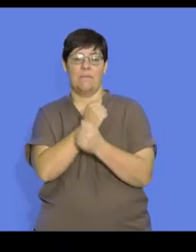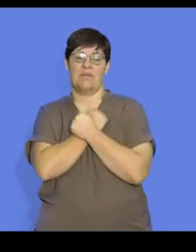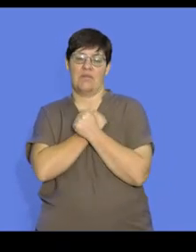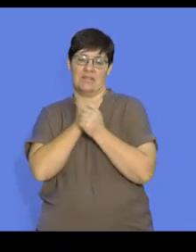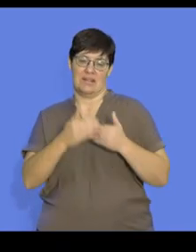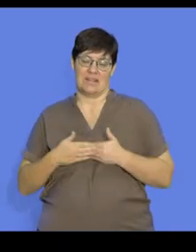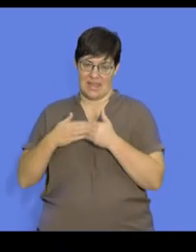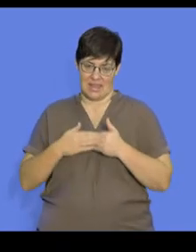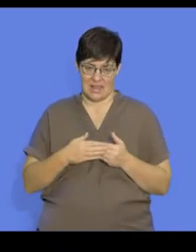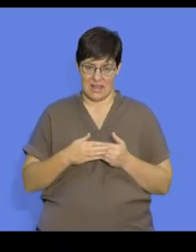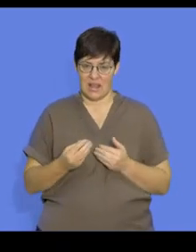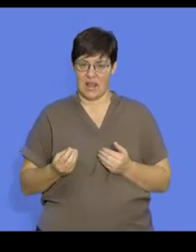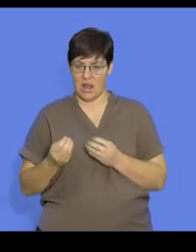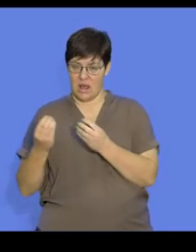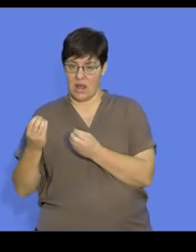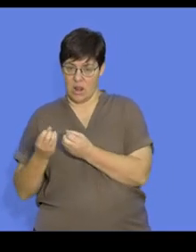degree of parental care.